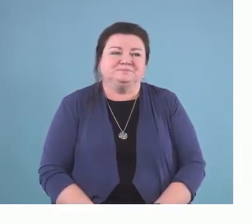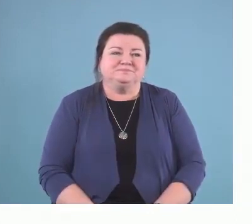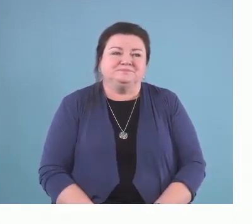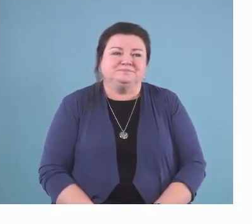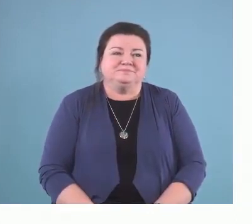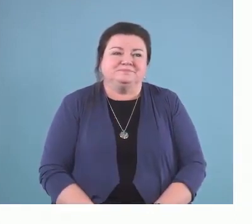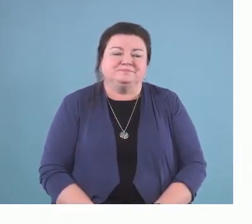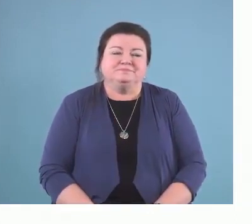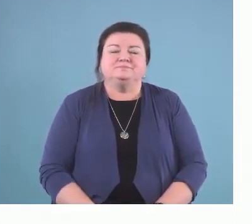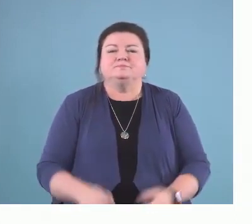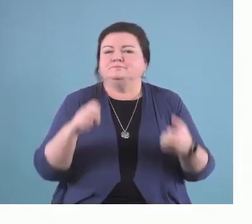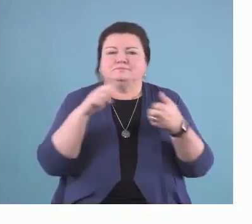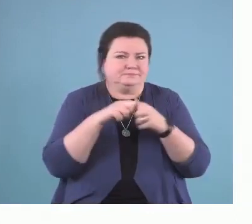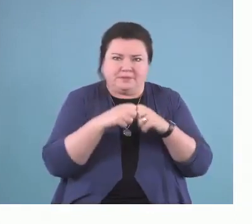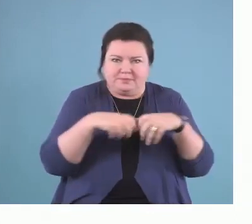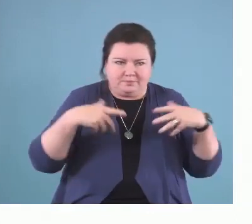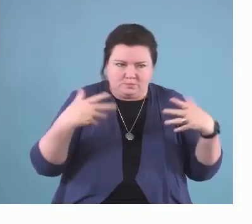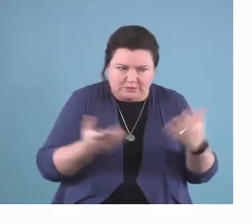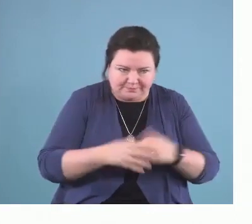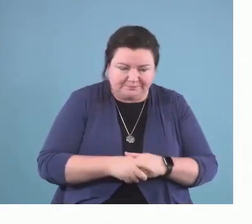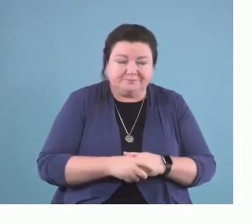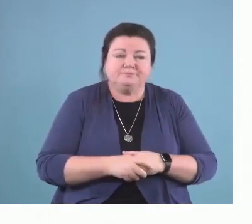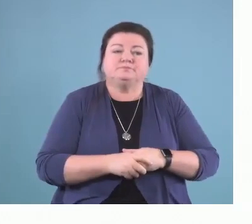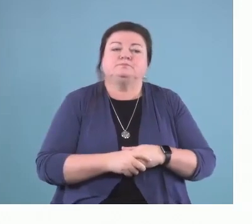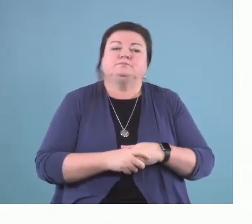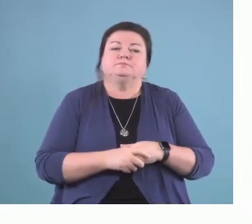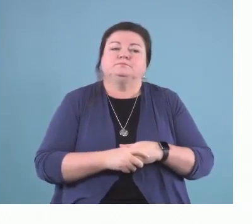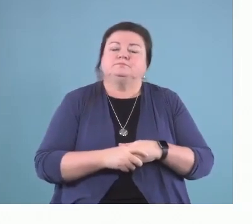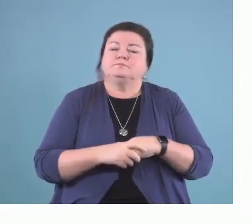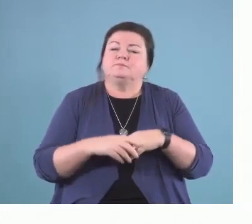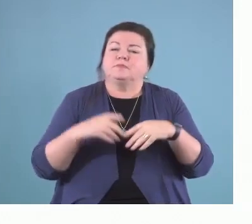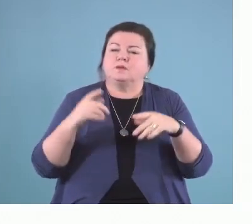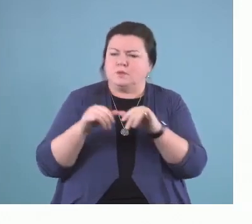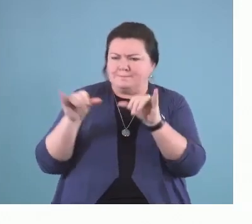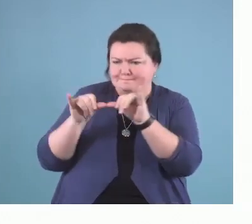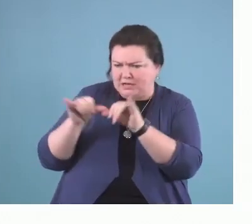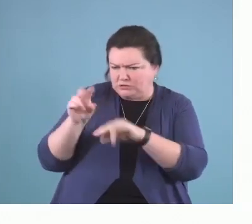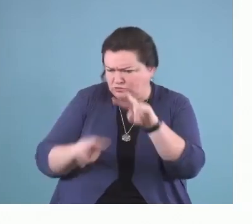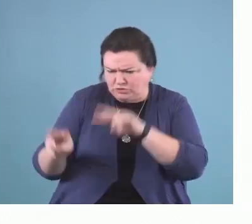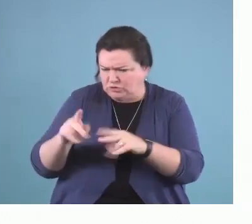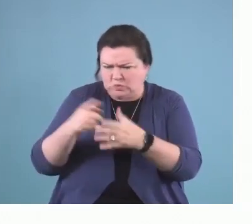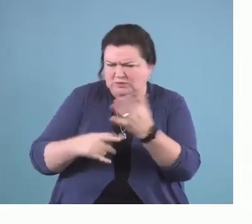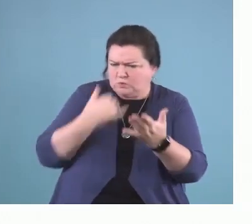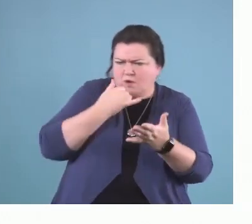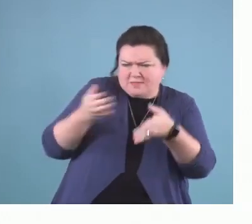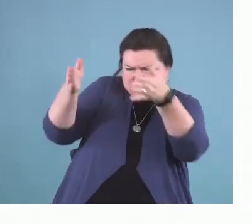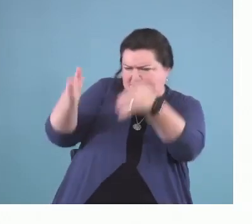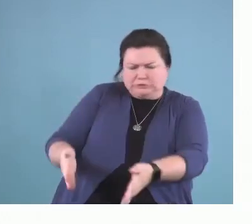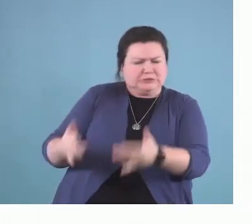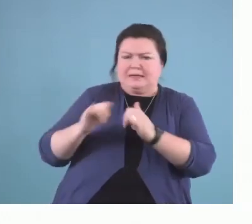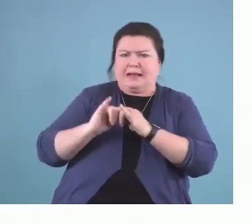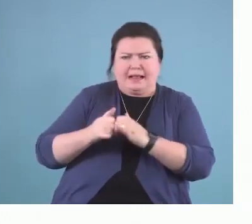Here's the problem. If we measure at assessment or at other times, what is wrong with this person and what can I do for them?